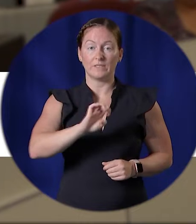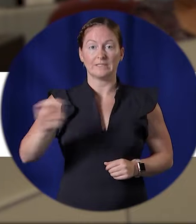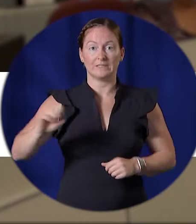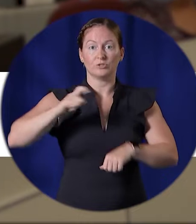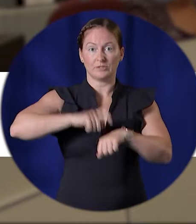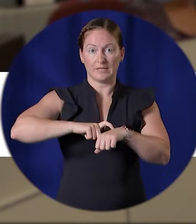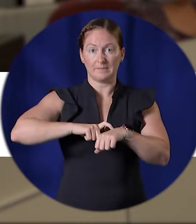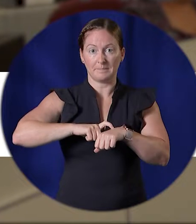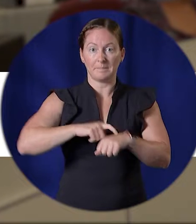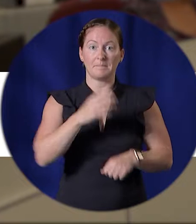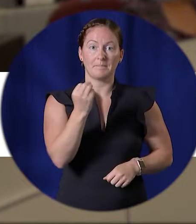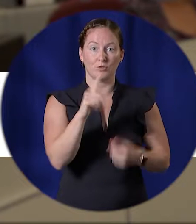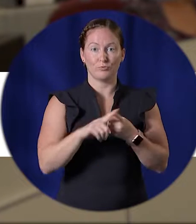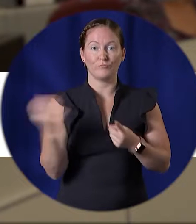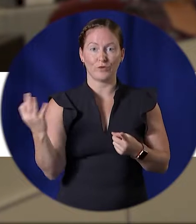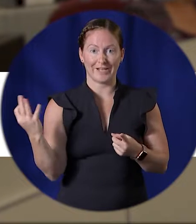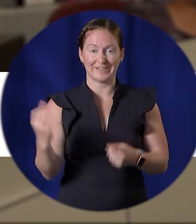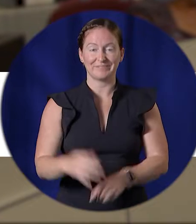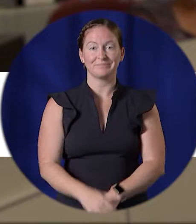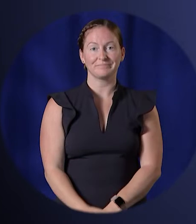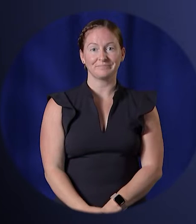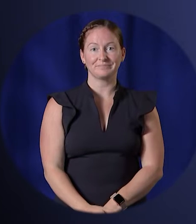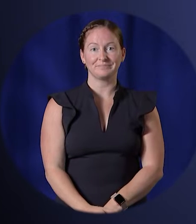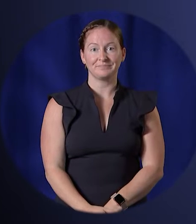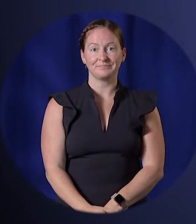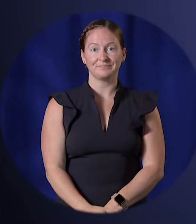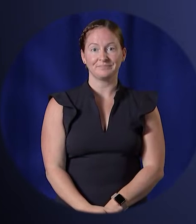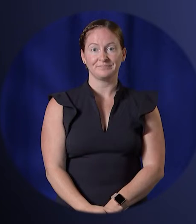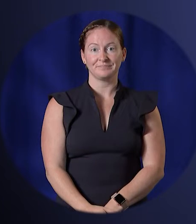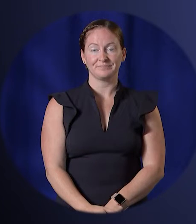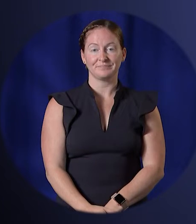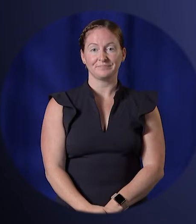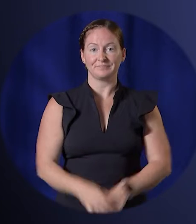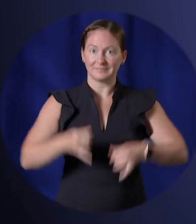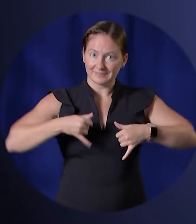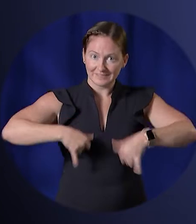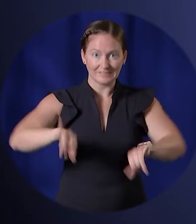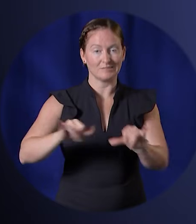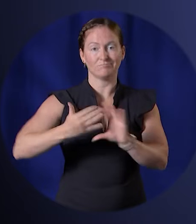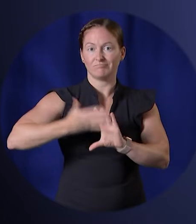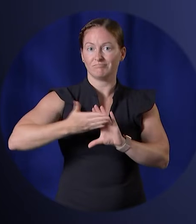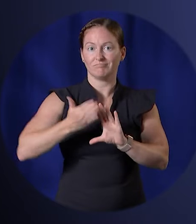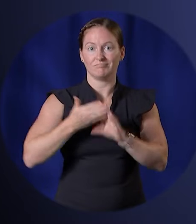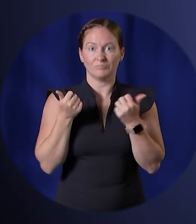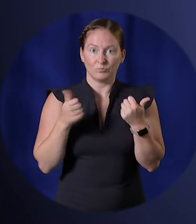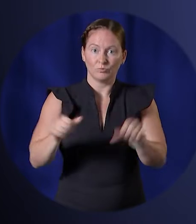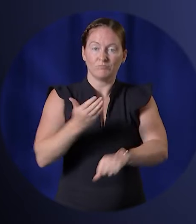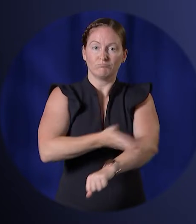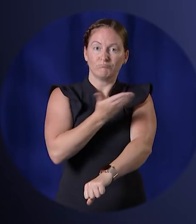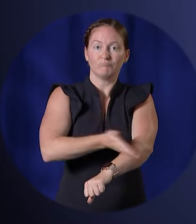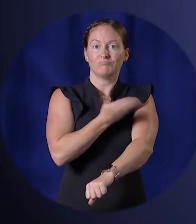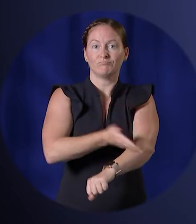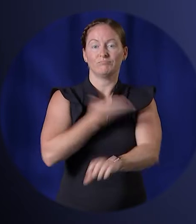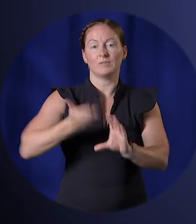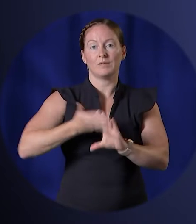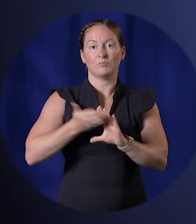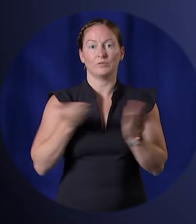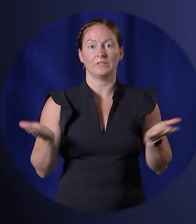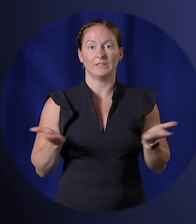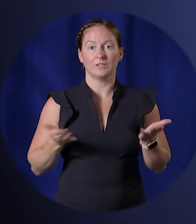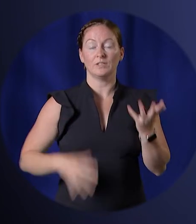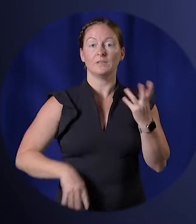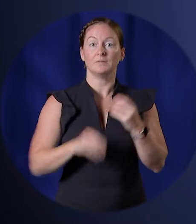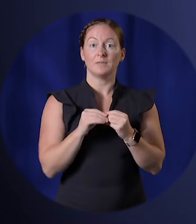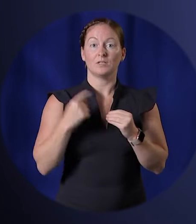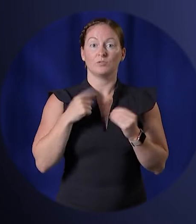Standard Time, Monday through Friday. We are continually working to improve our internal operations as well